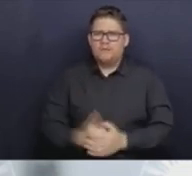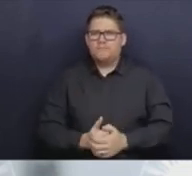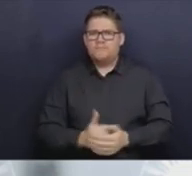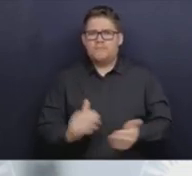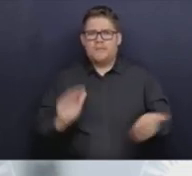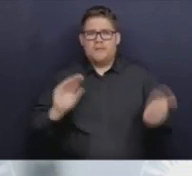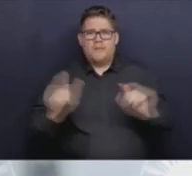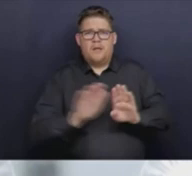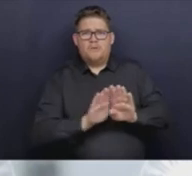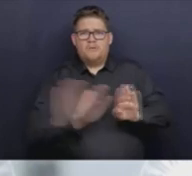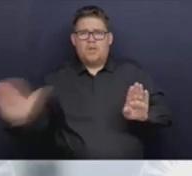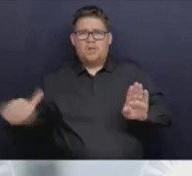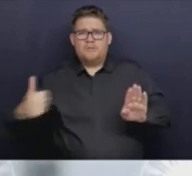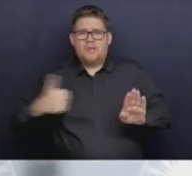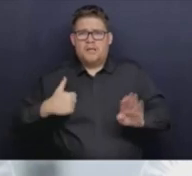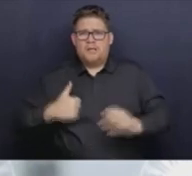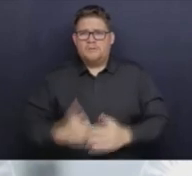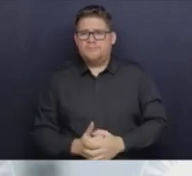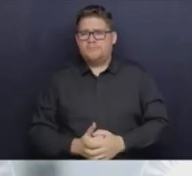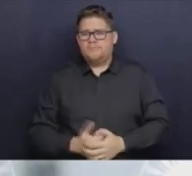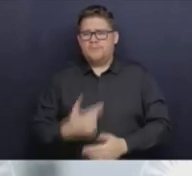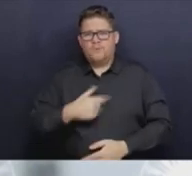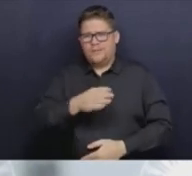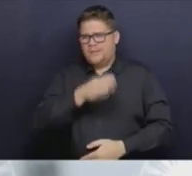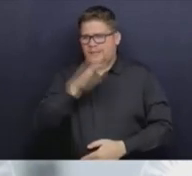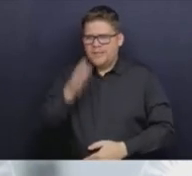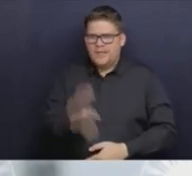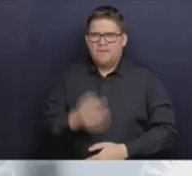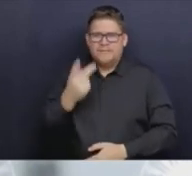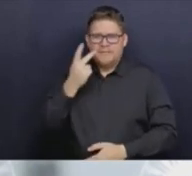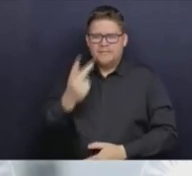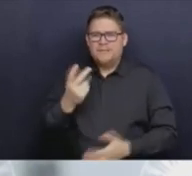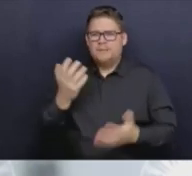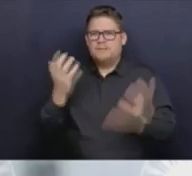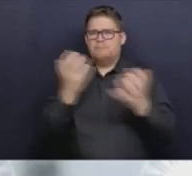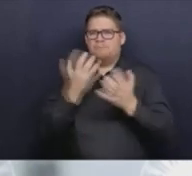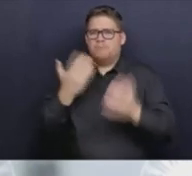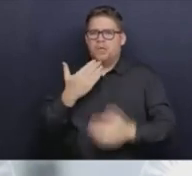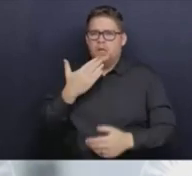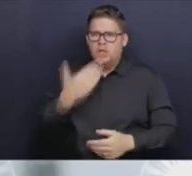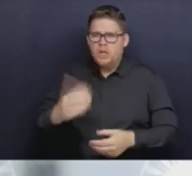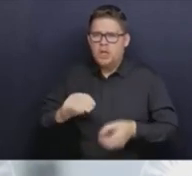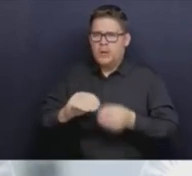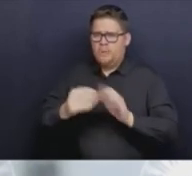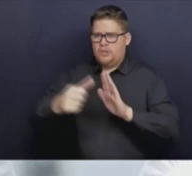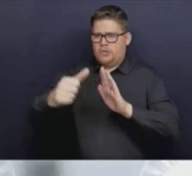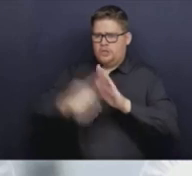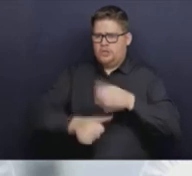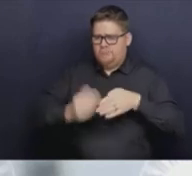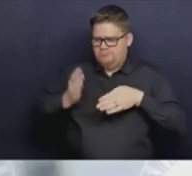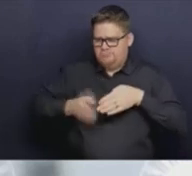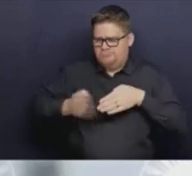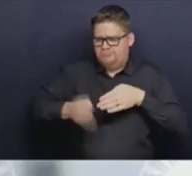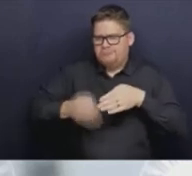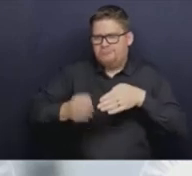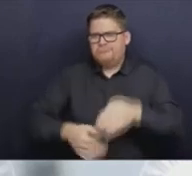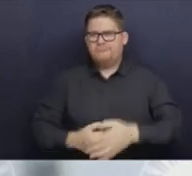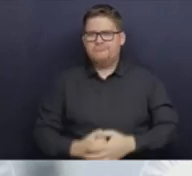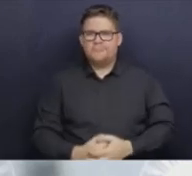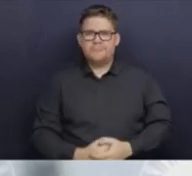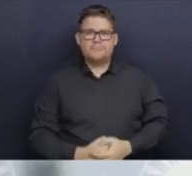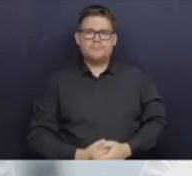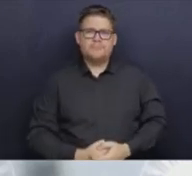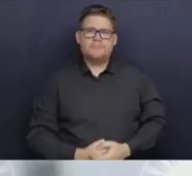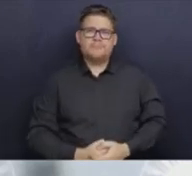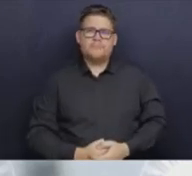we see in such a difficult time such an extraordinary performance. It's one part of what we do in the health care system. The final thing I'd say is that